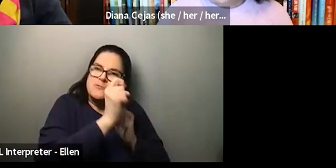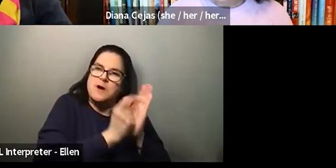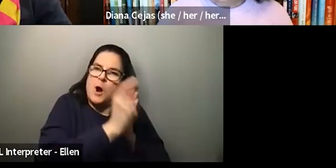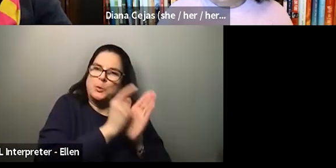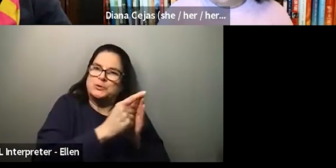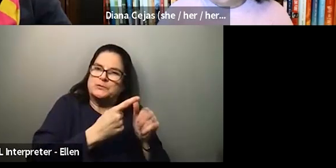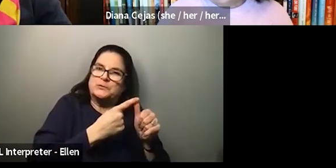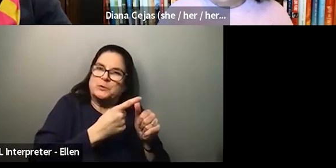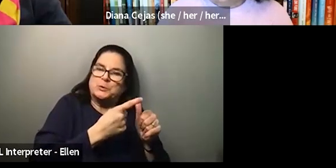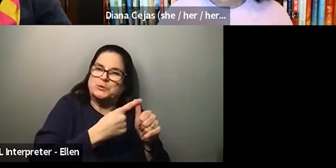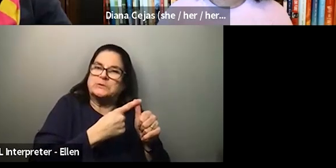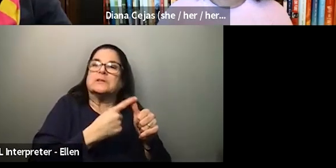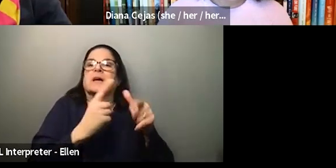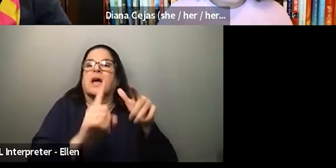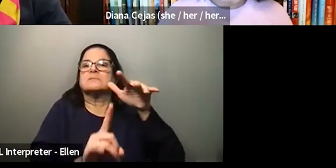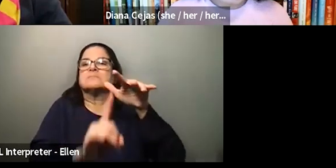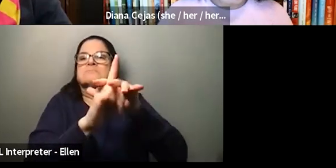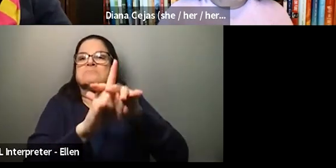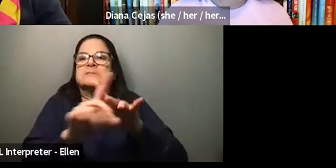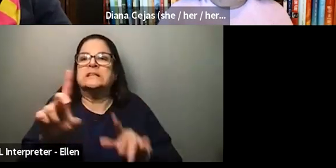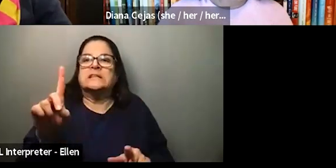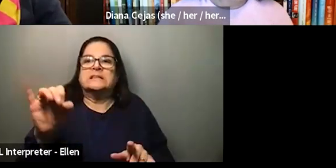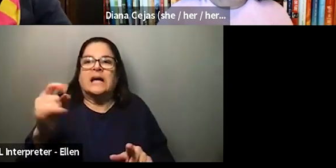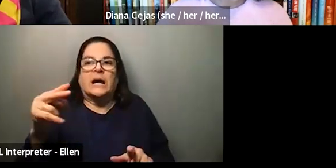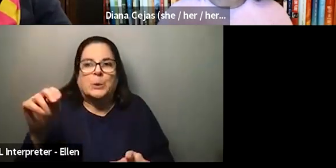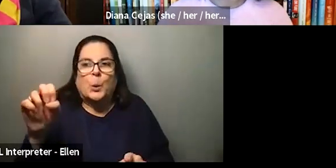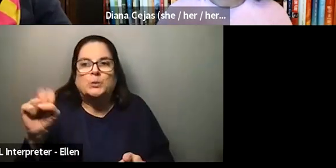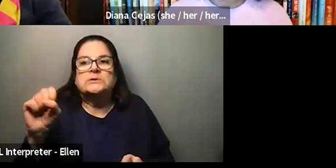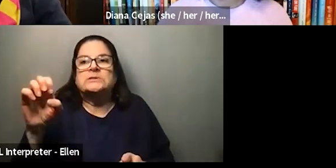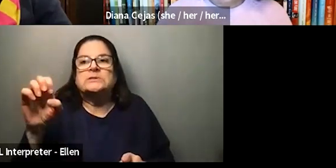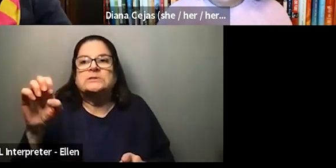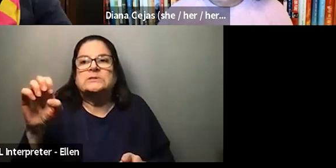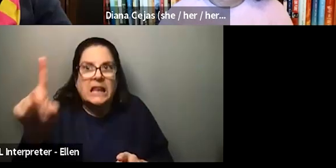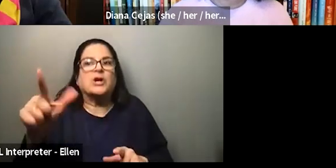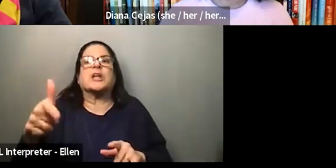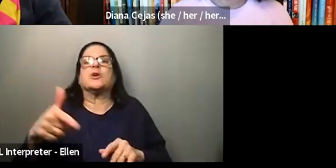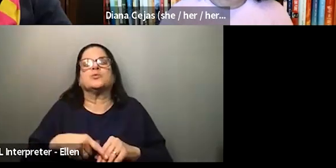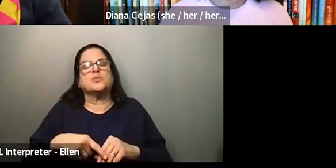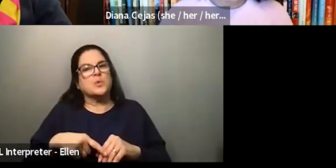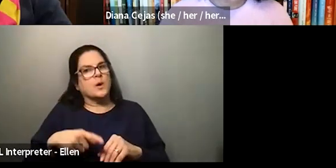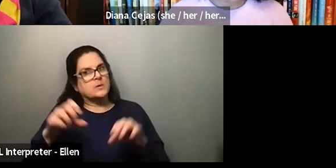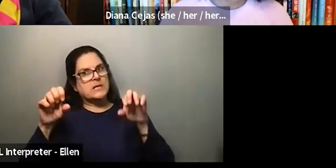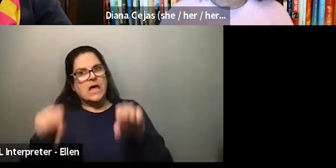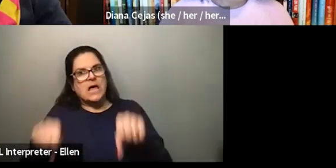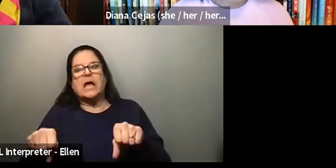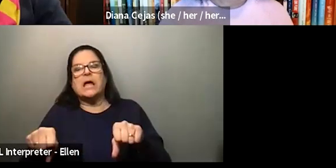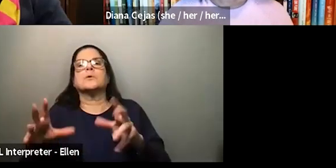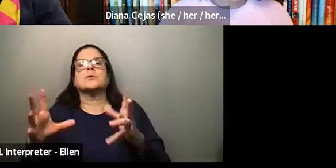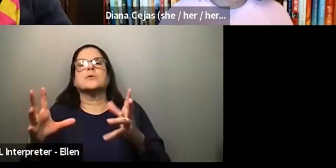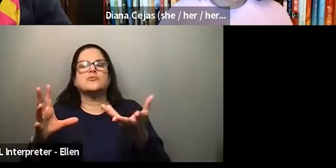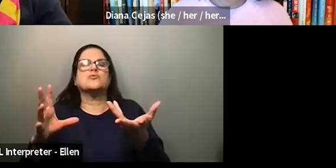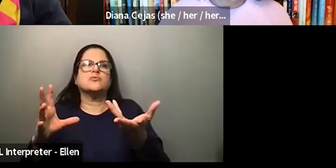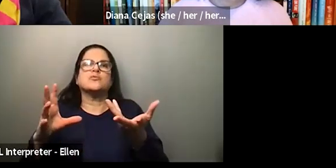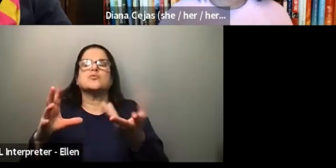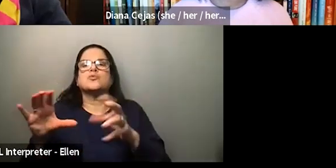So I was able to really kind of do a lot of electives and a lot of reintegration back into the clinical service after several